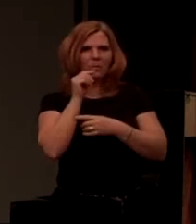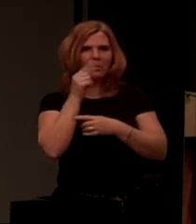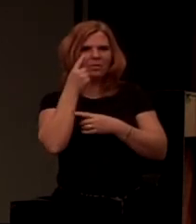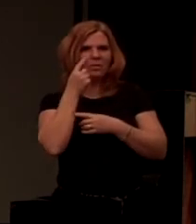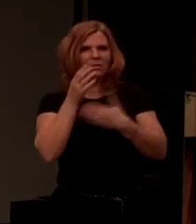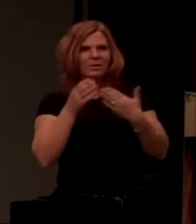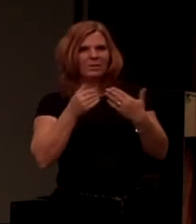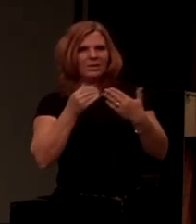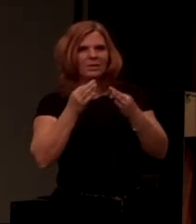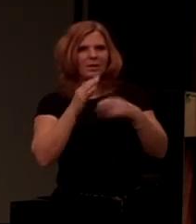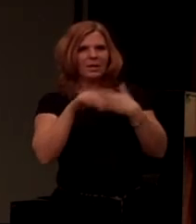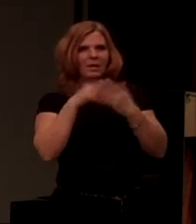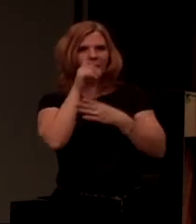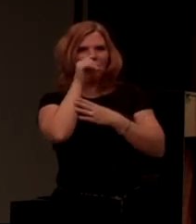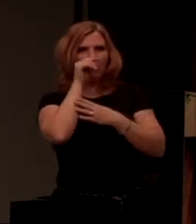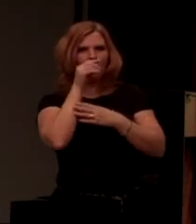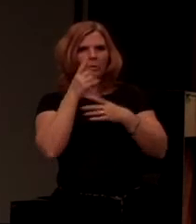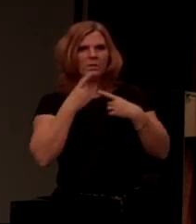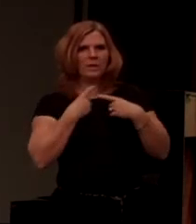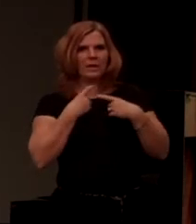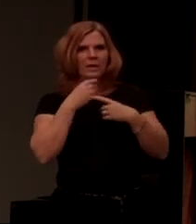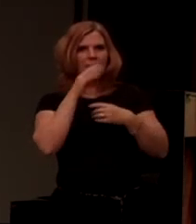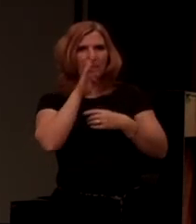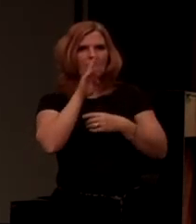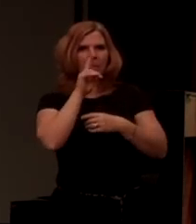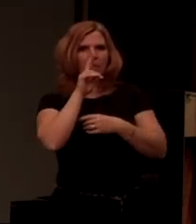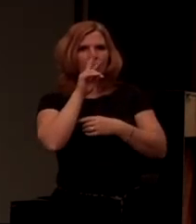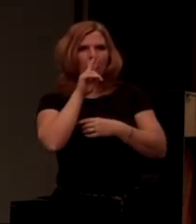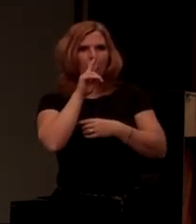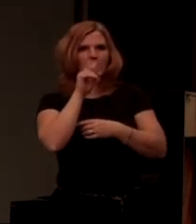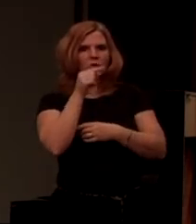easier if all burgs had B-U-R-G.